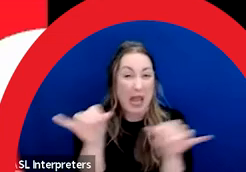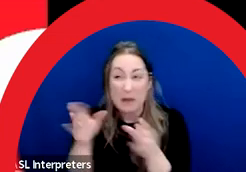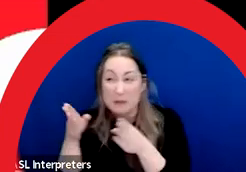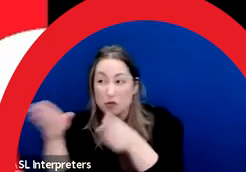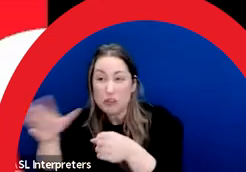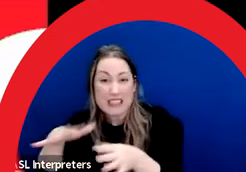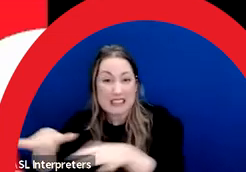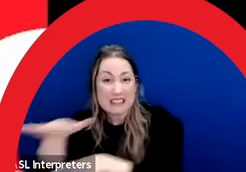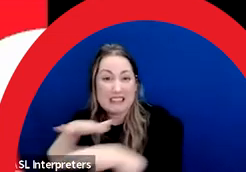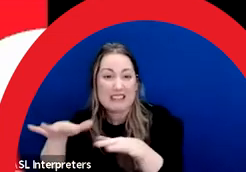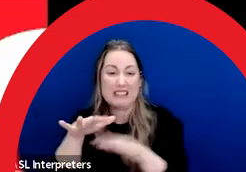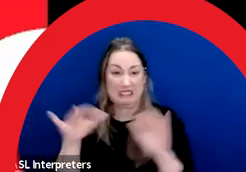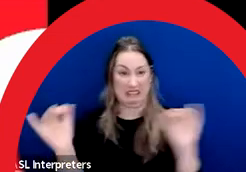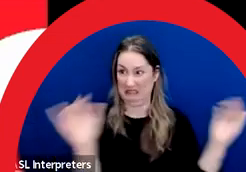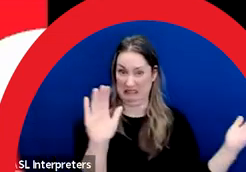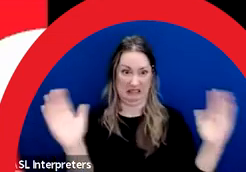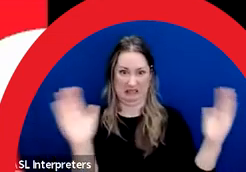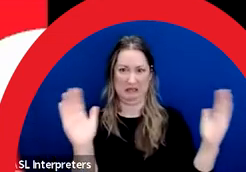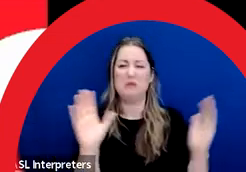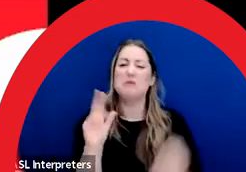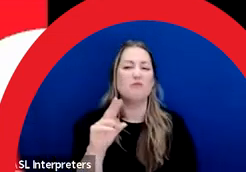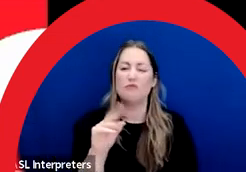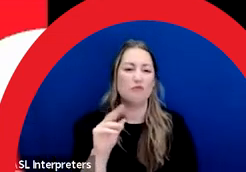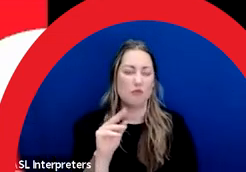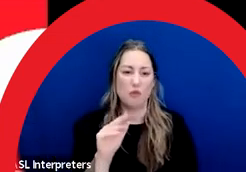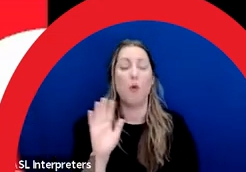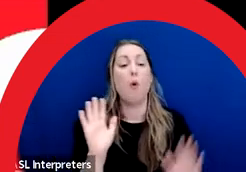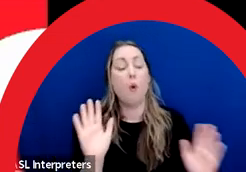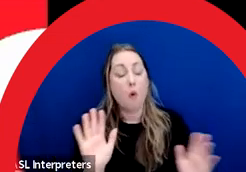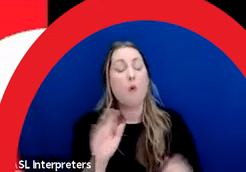or resemble traffic control instructions for motorists.